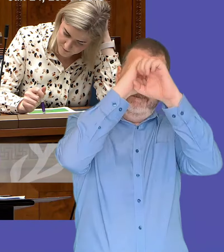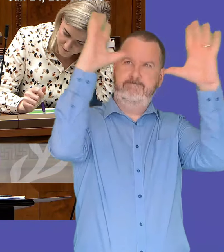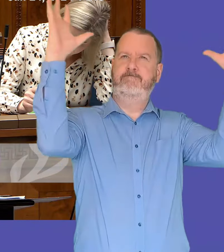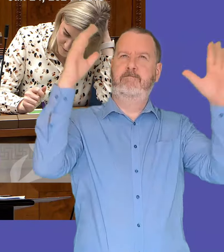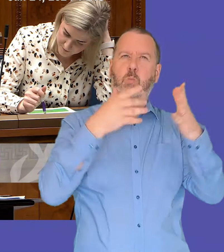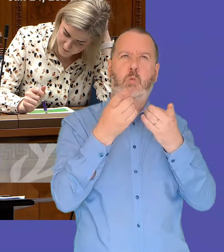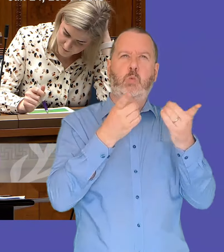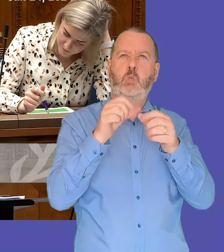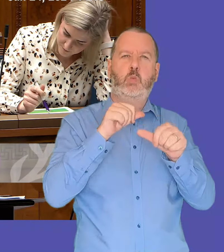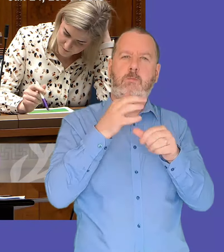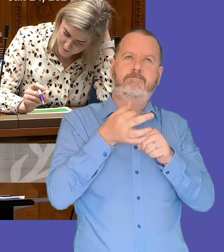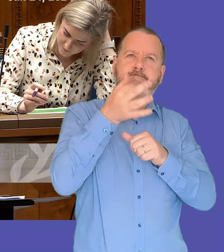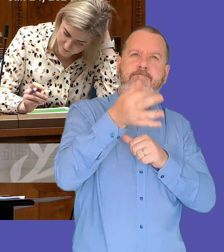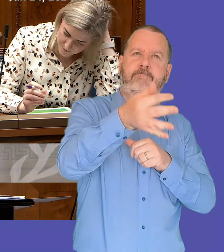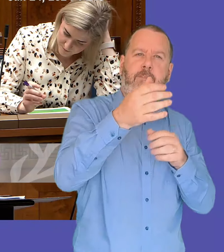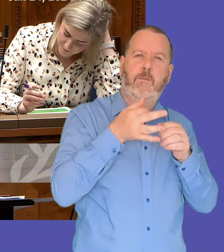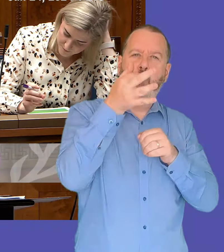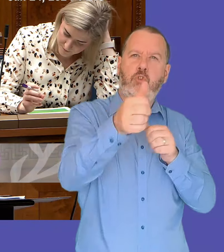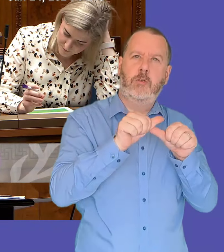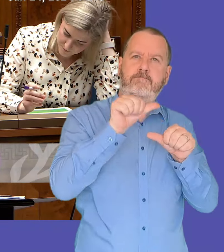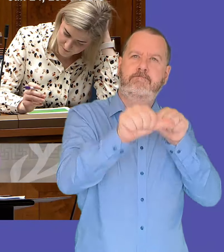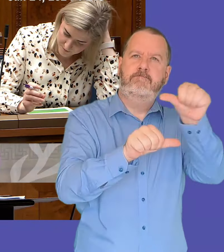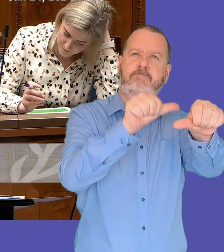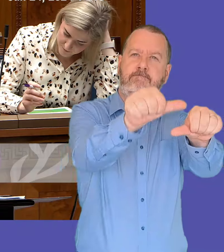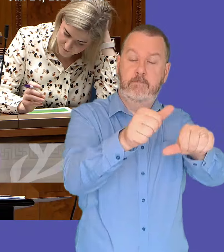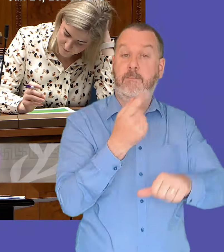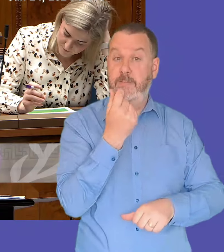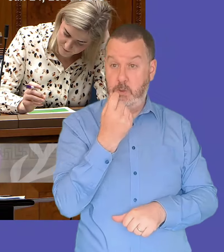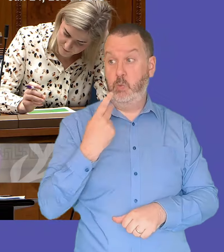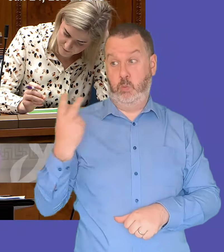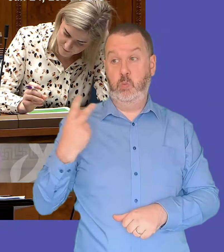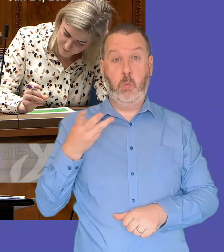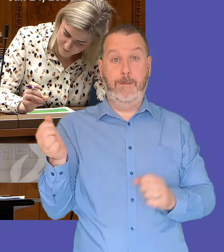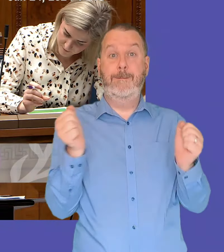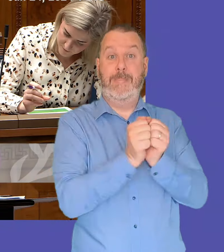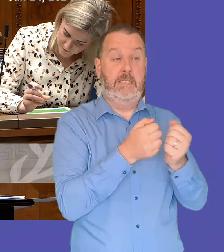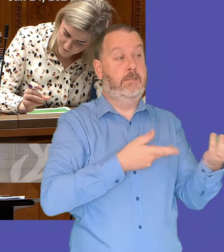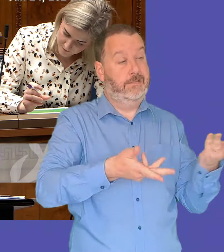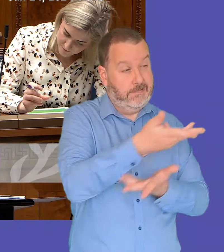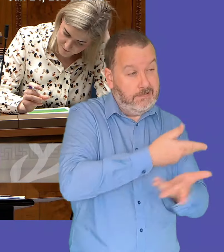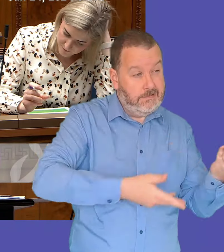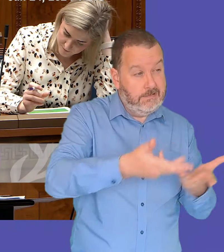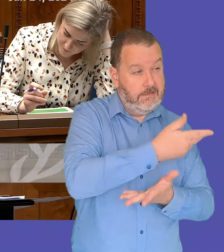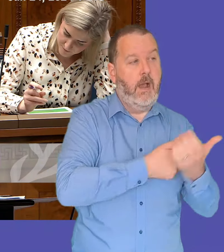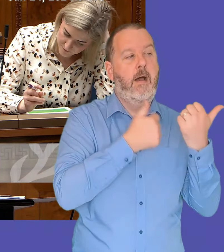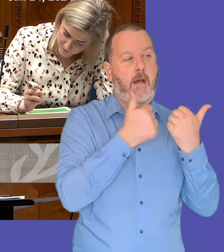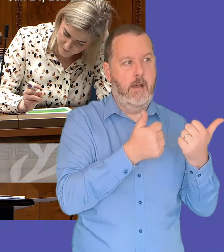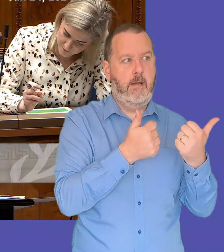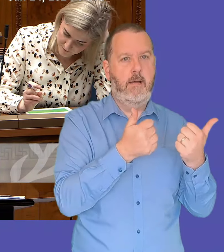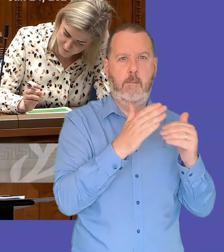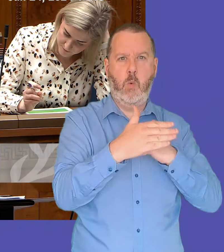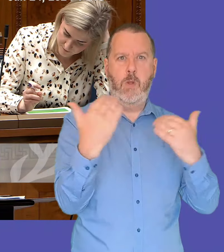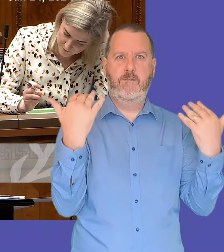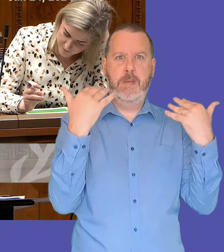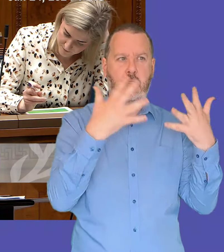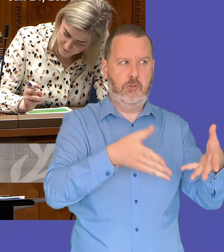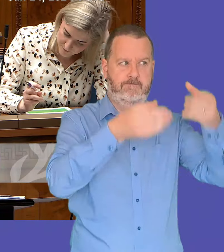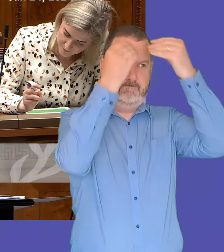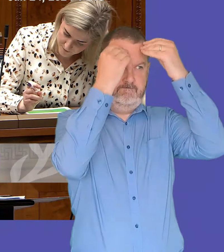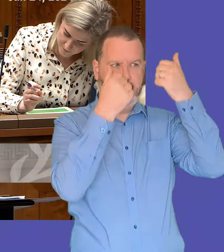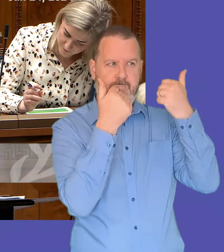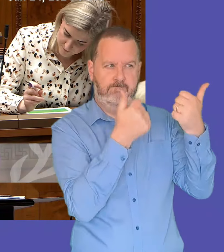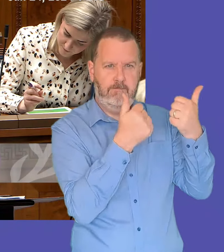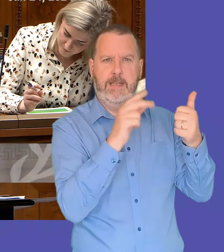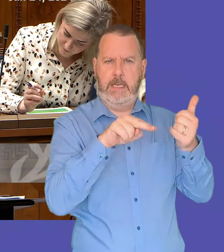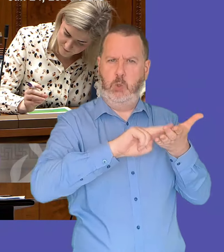we're going to do that very shortly and then that will allow us to i suppose proceed in a way which is more informed and taps into